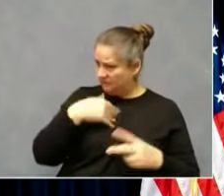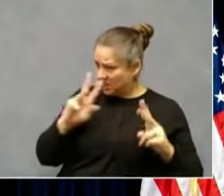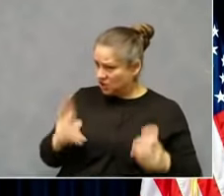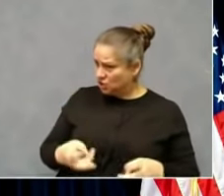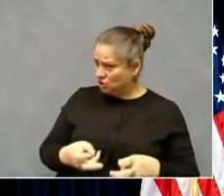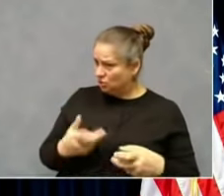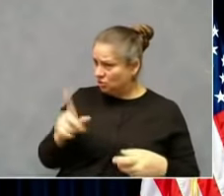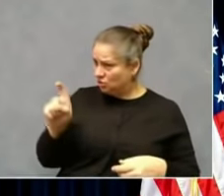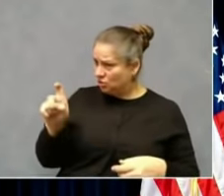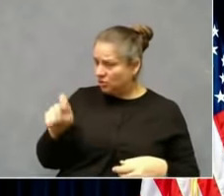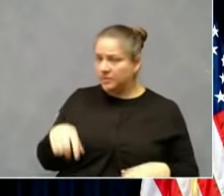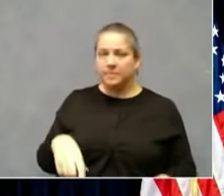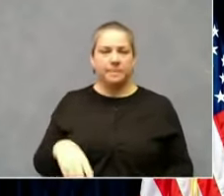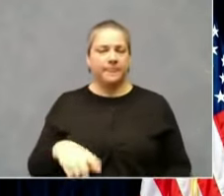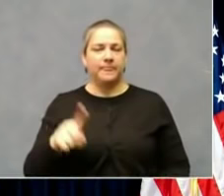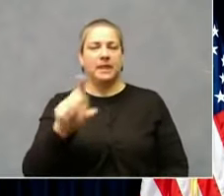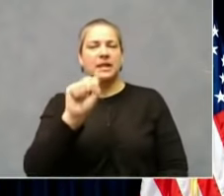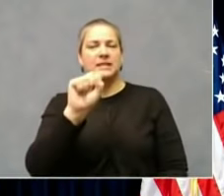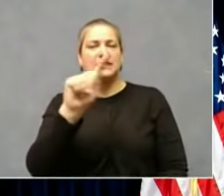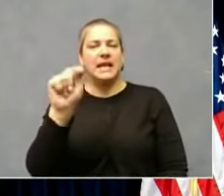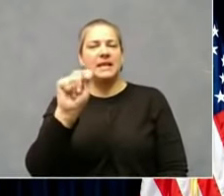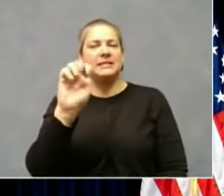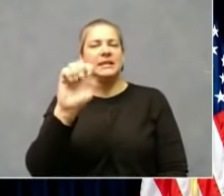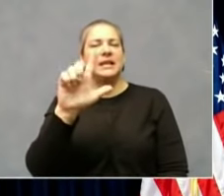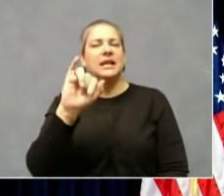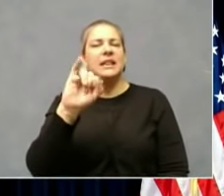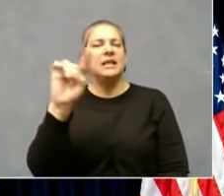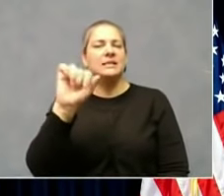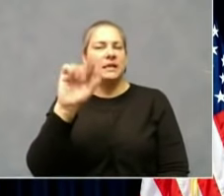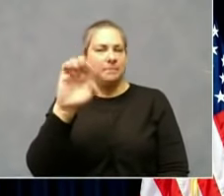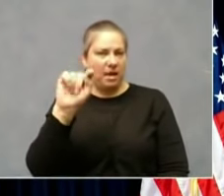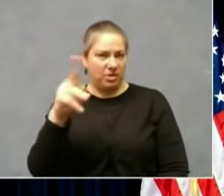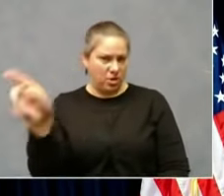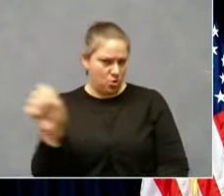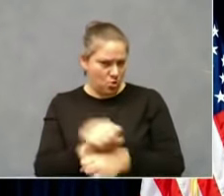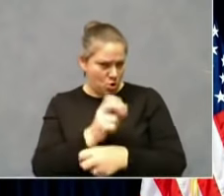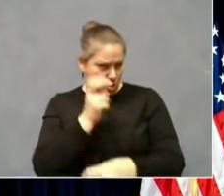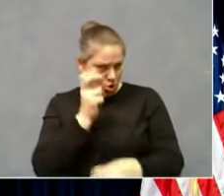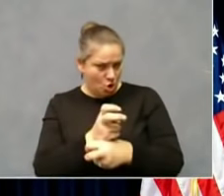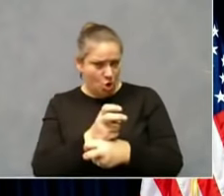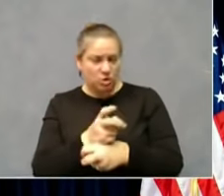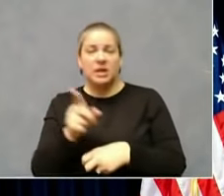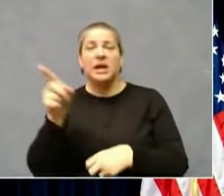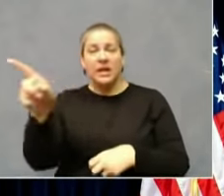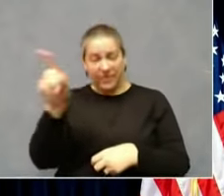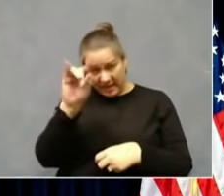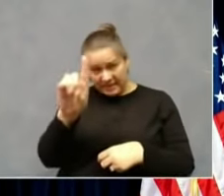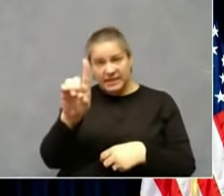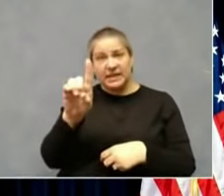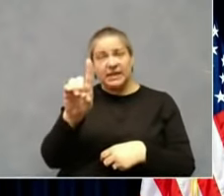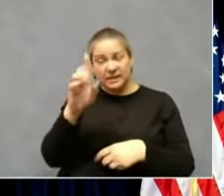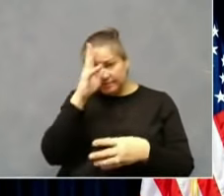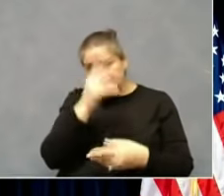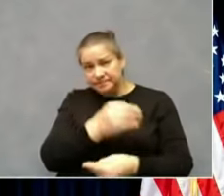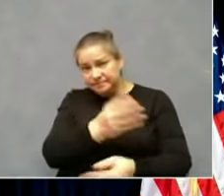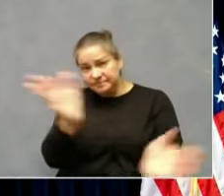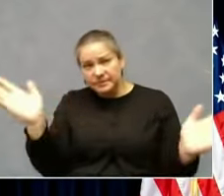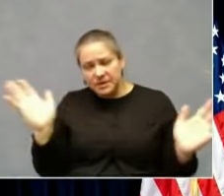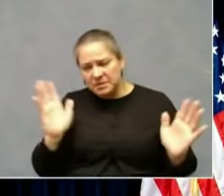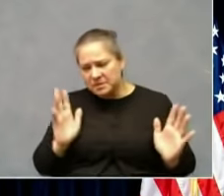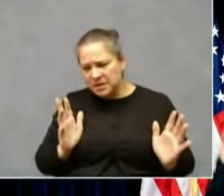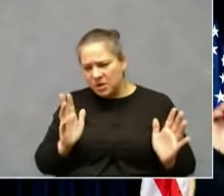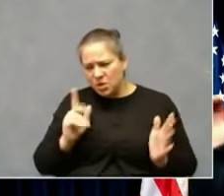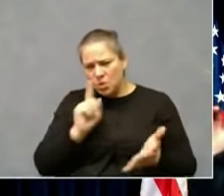St. Elizabeth's is working very hard. They did put out information, oh, a little less than a week ago